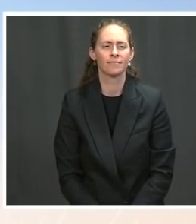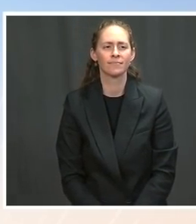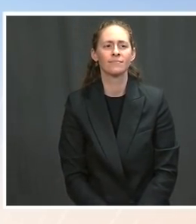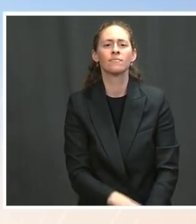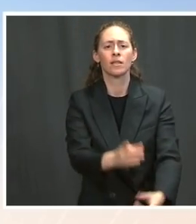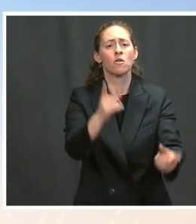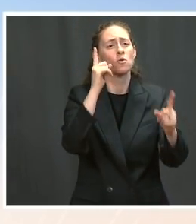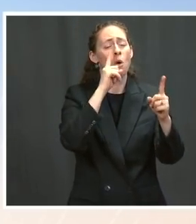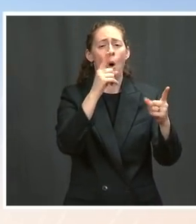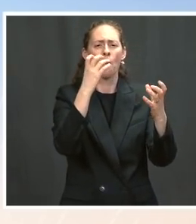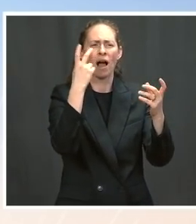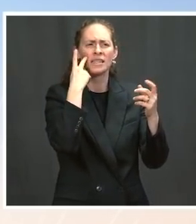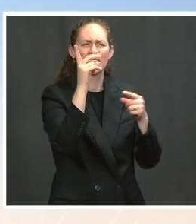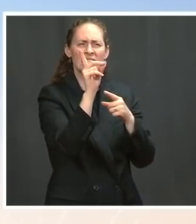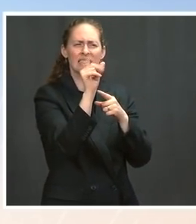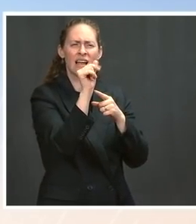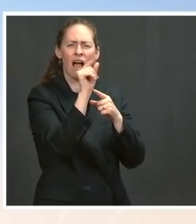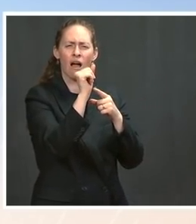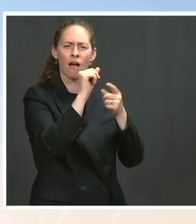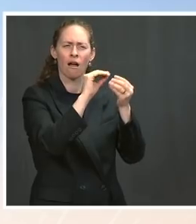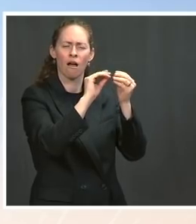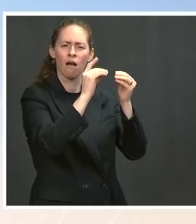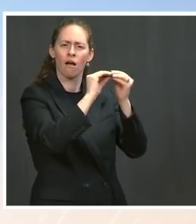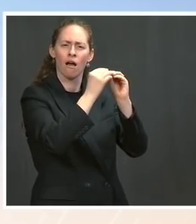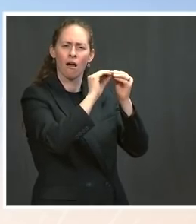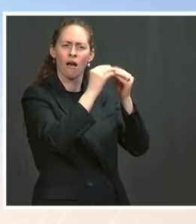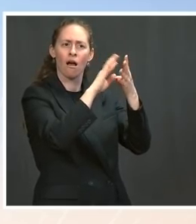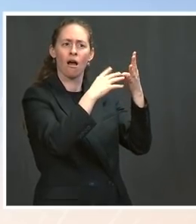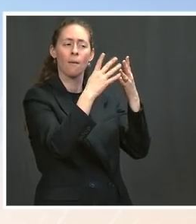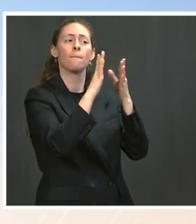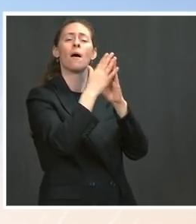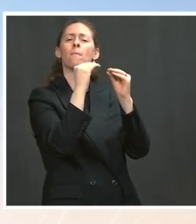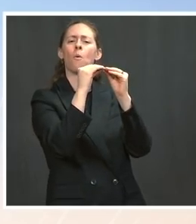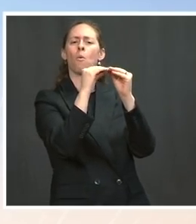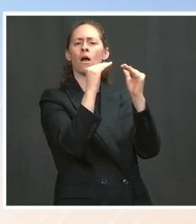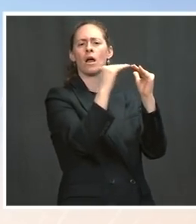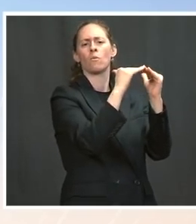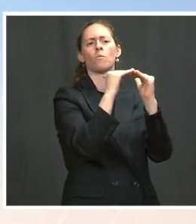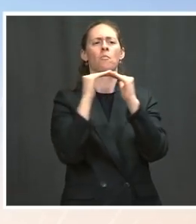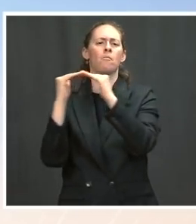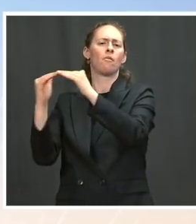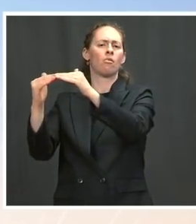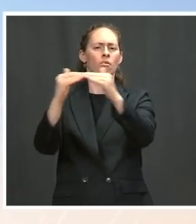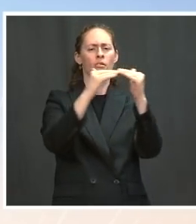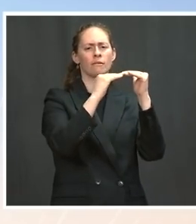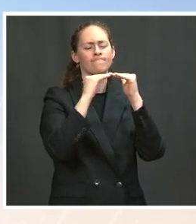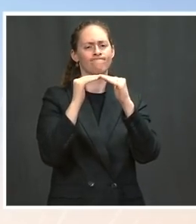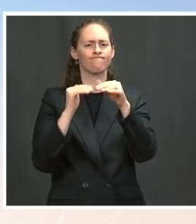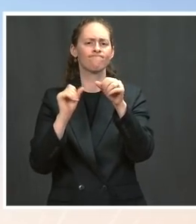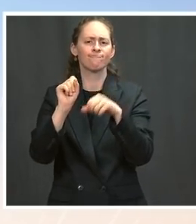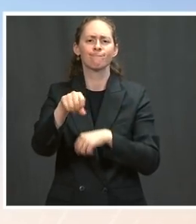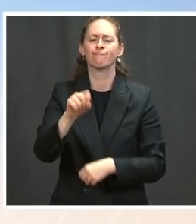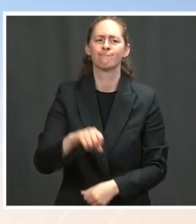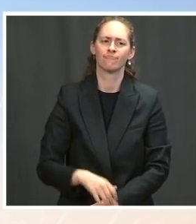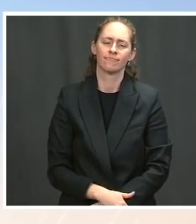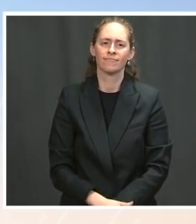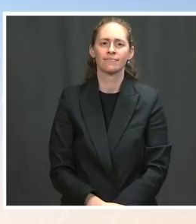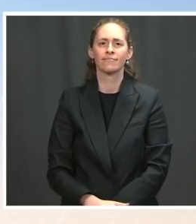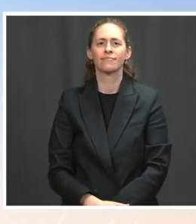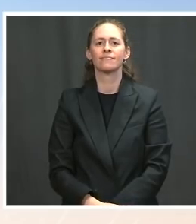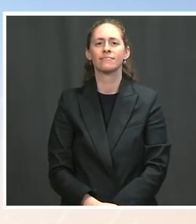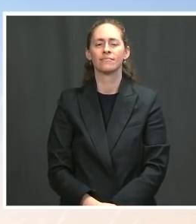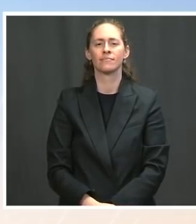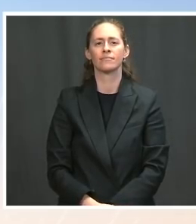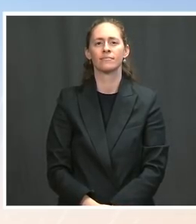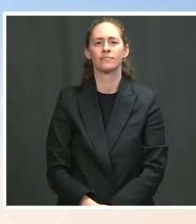on a weekly basis. In terms of Ambassador Rice, I know pushing for the racial equity EO and overseeing the implementation